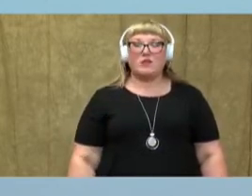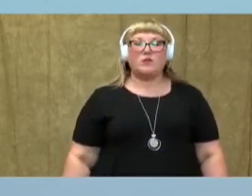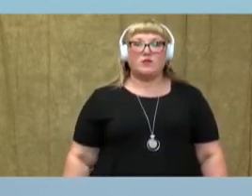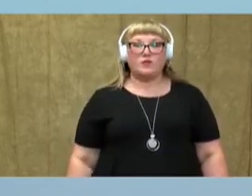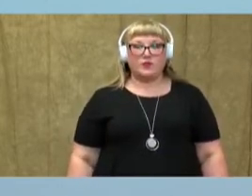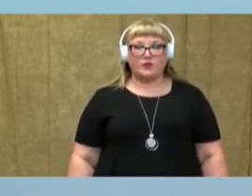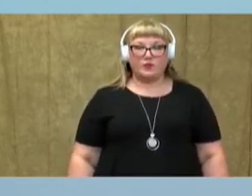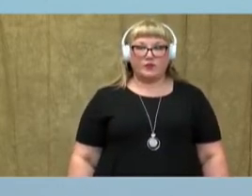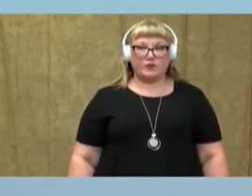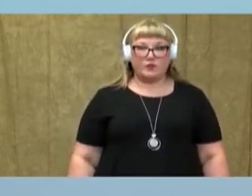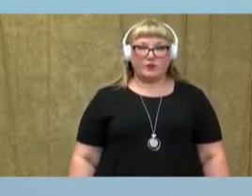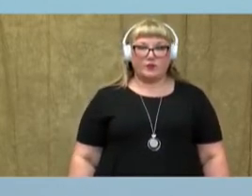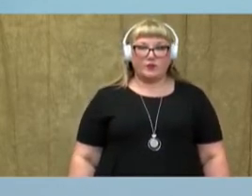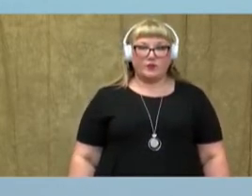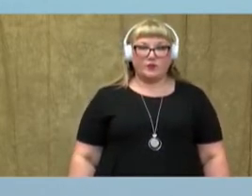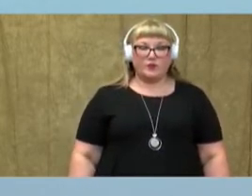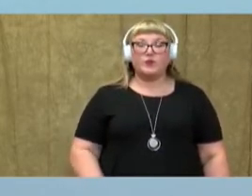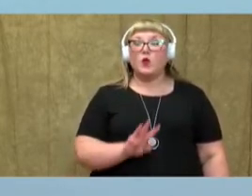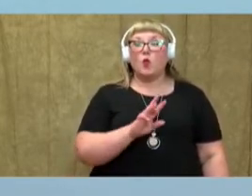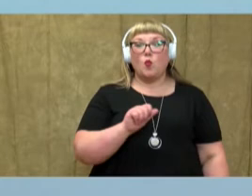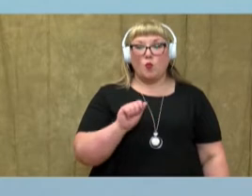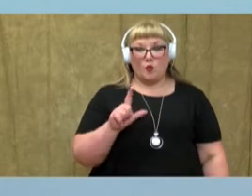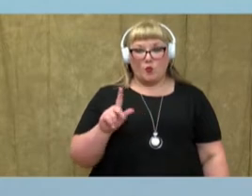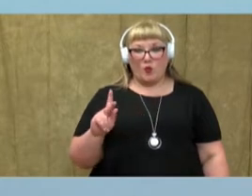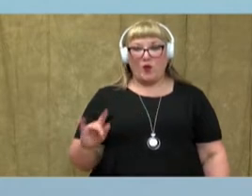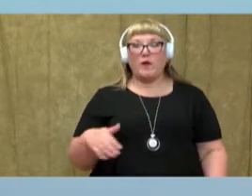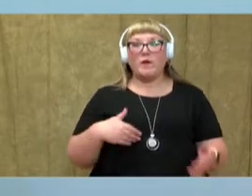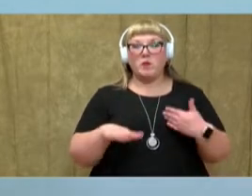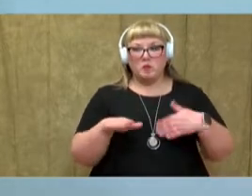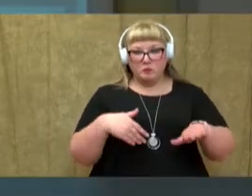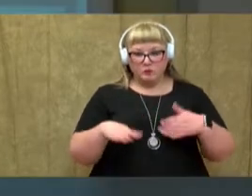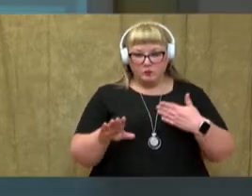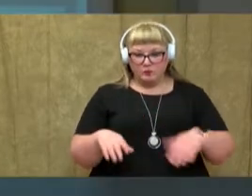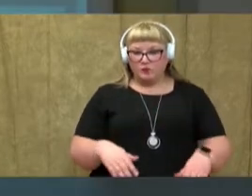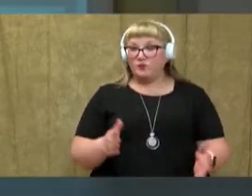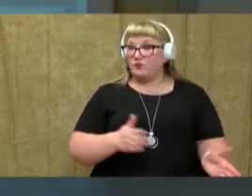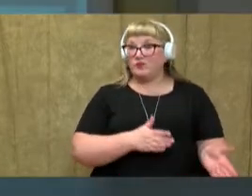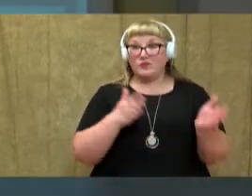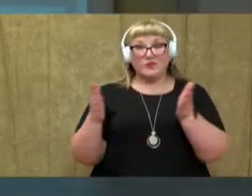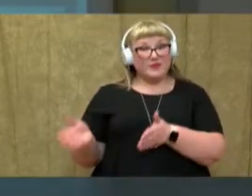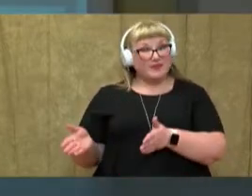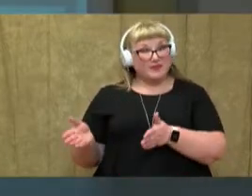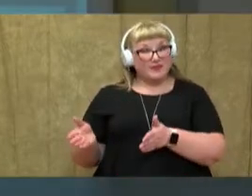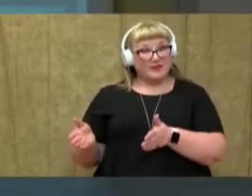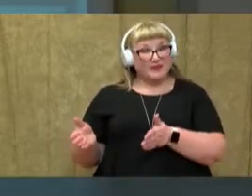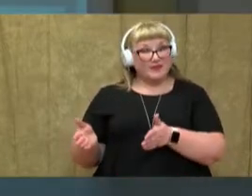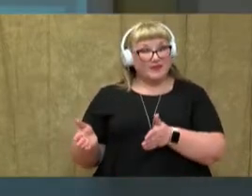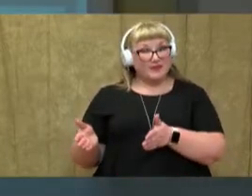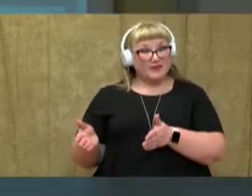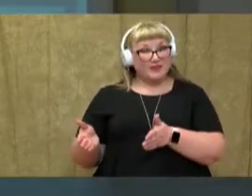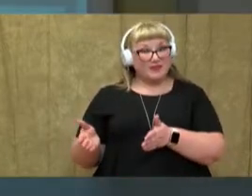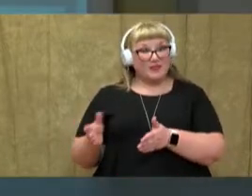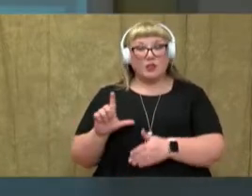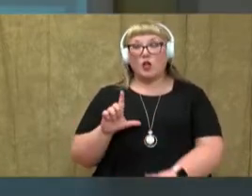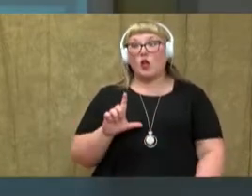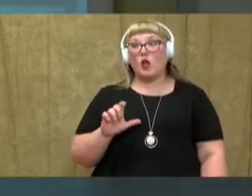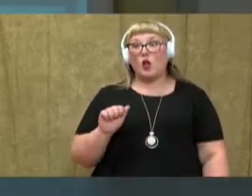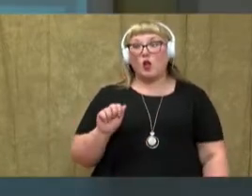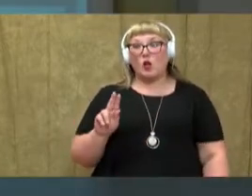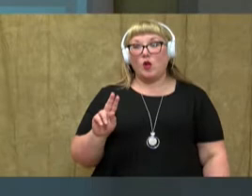C-aul. All right. Our last one. Launch.